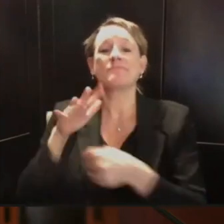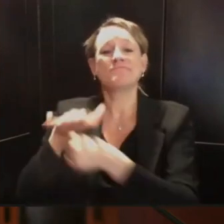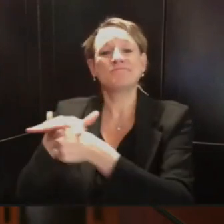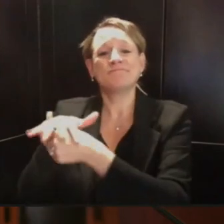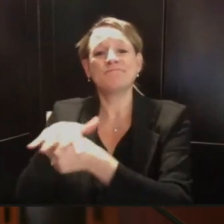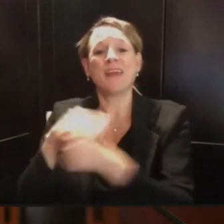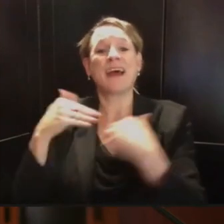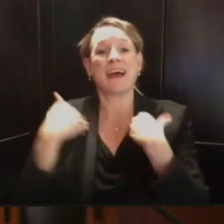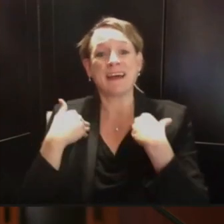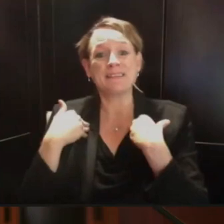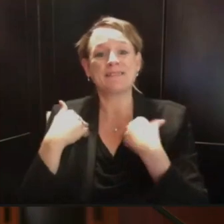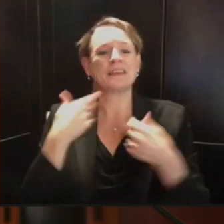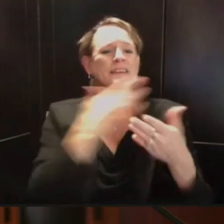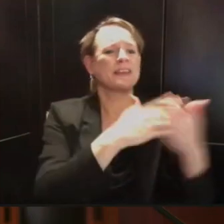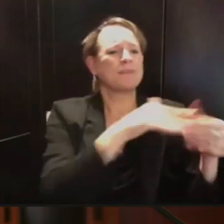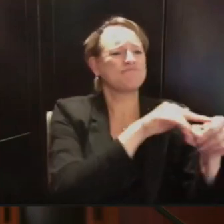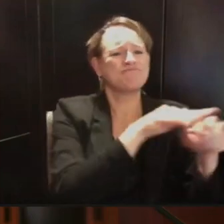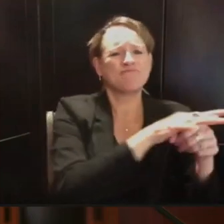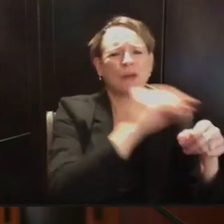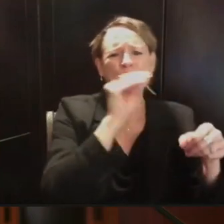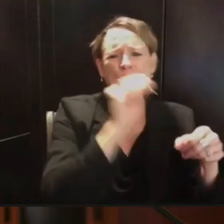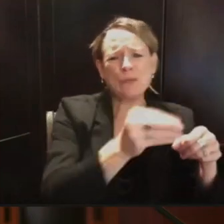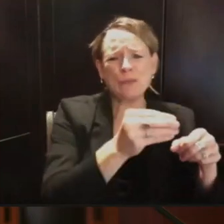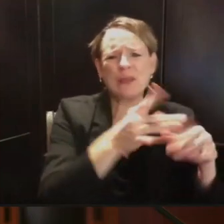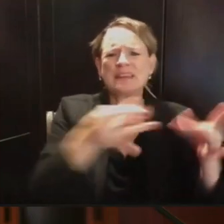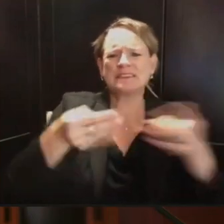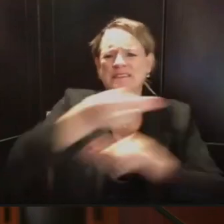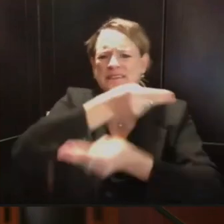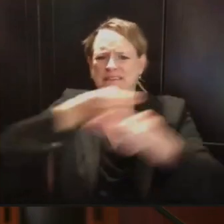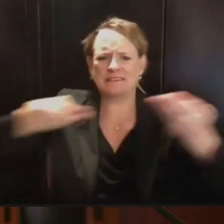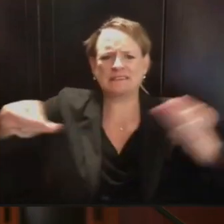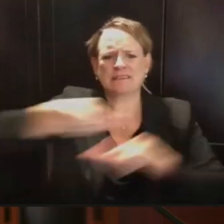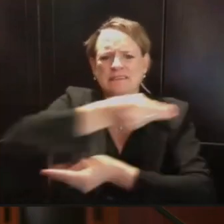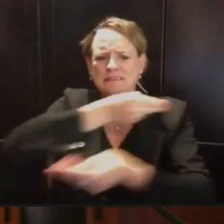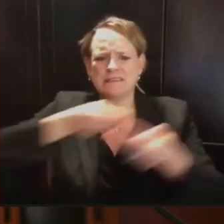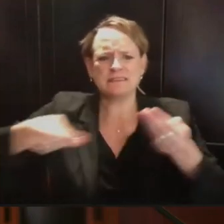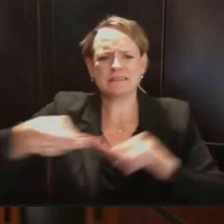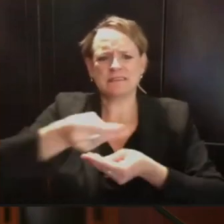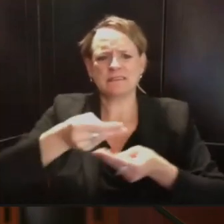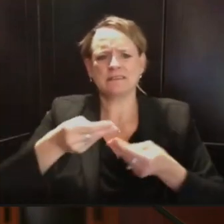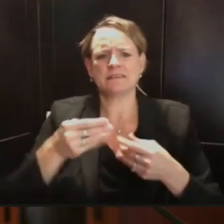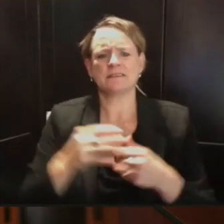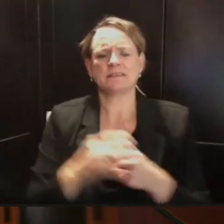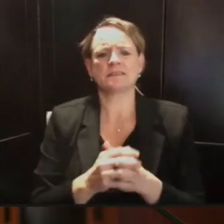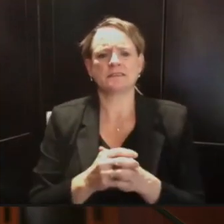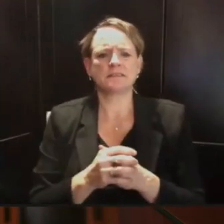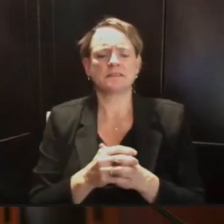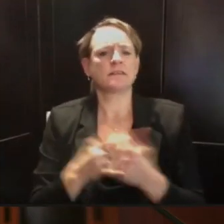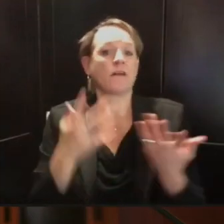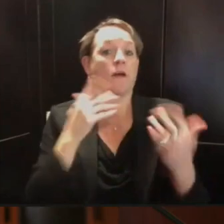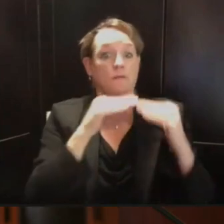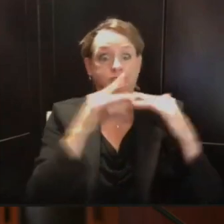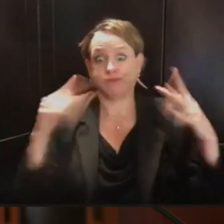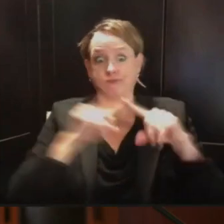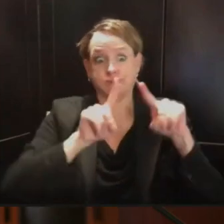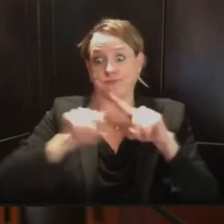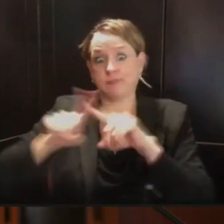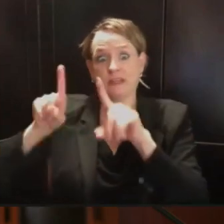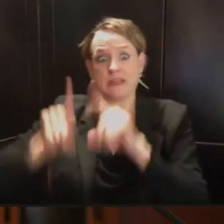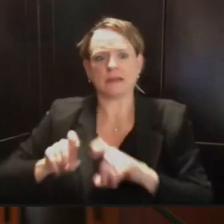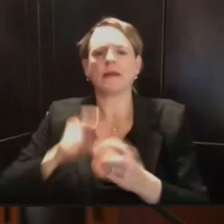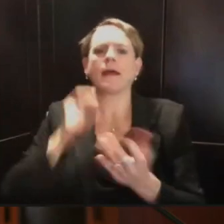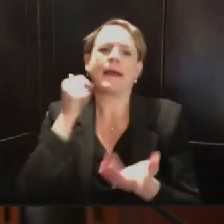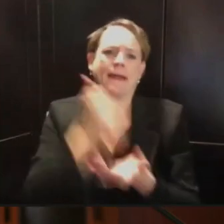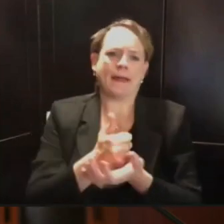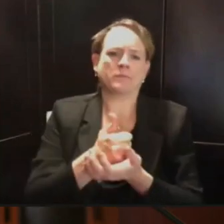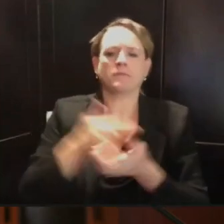other challenges, the diversity of our supply has helped us maintain our testing capacity. And so we continue to be